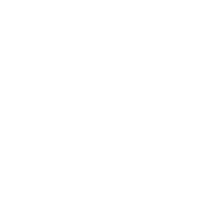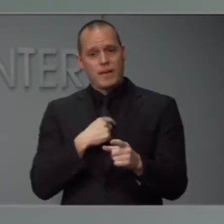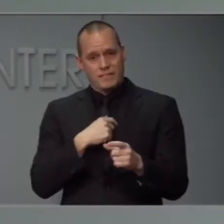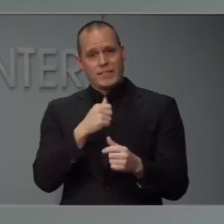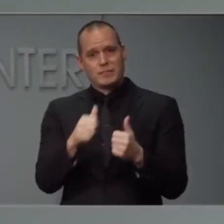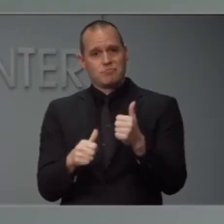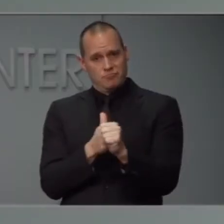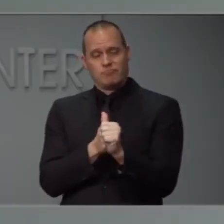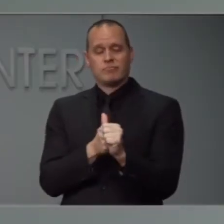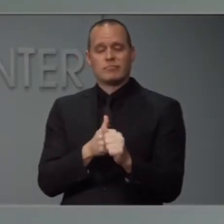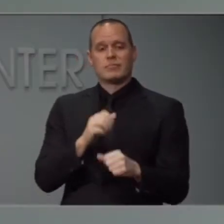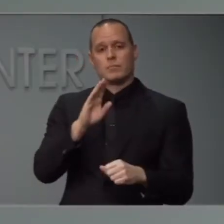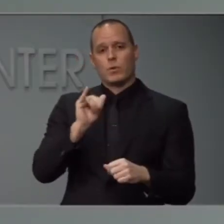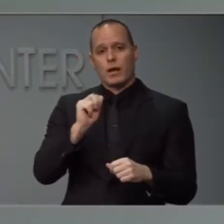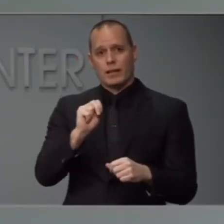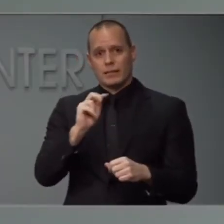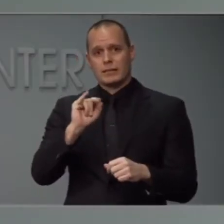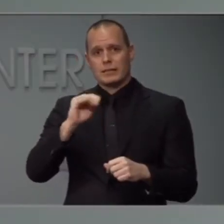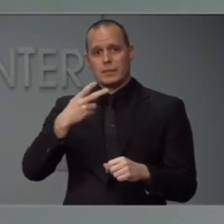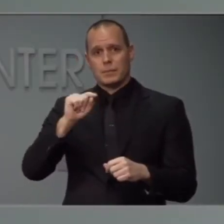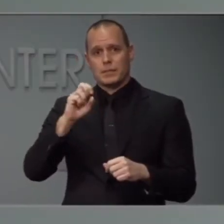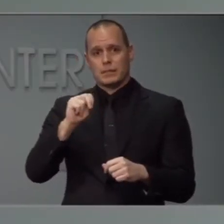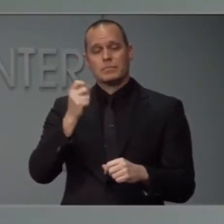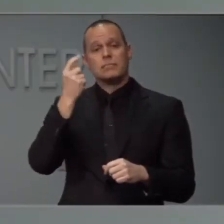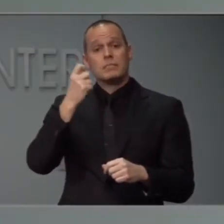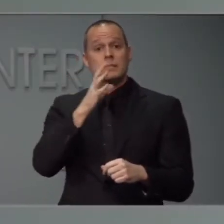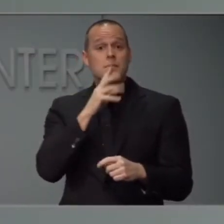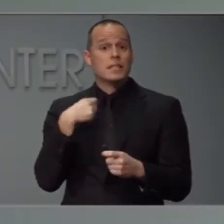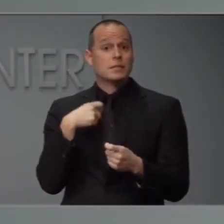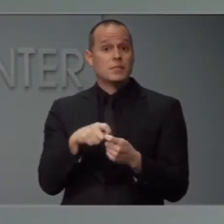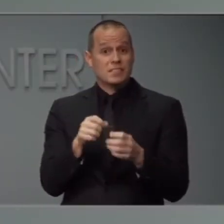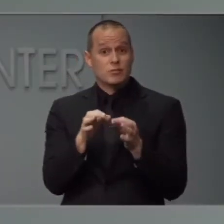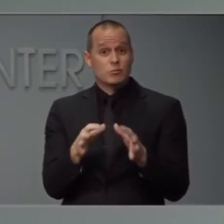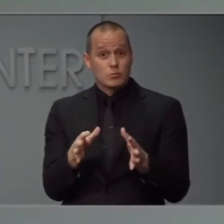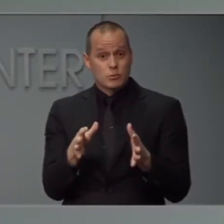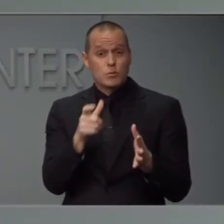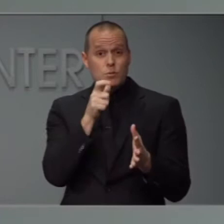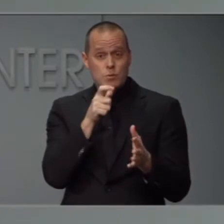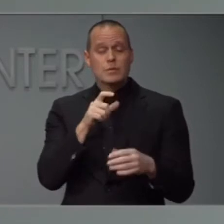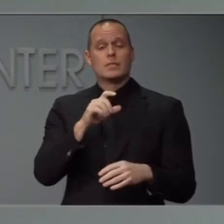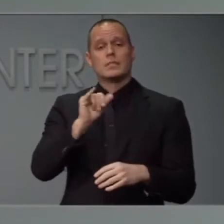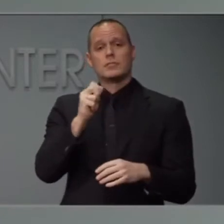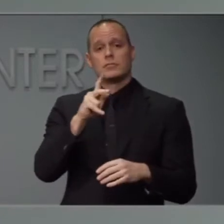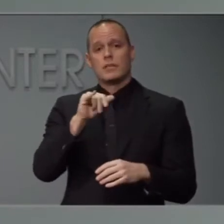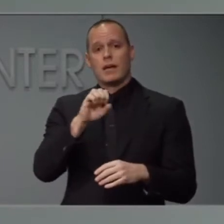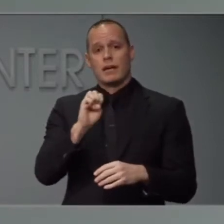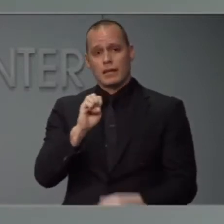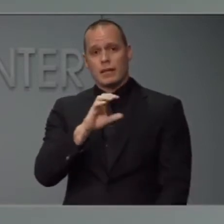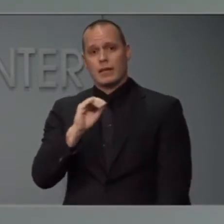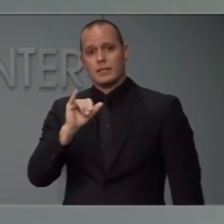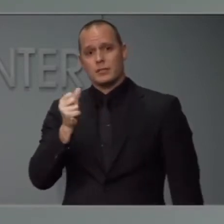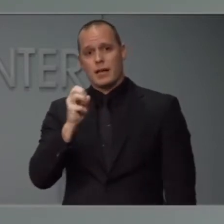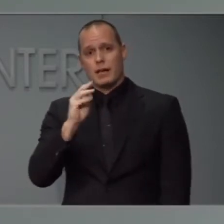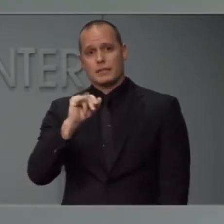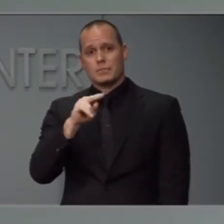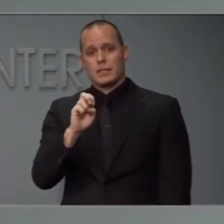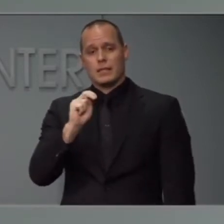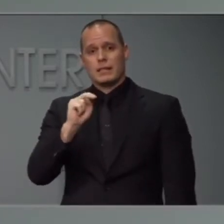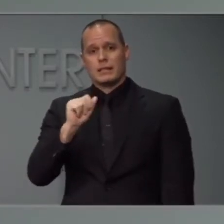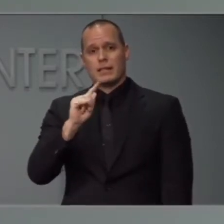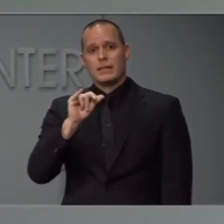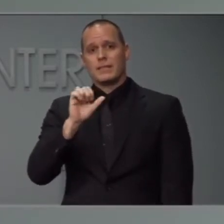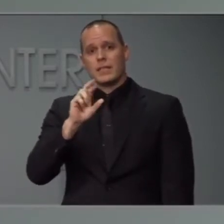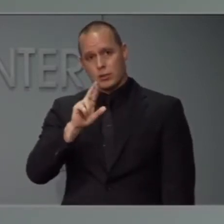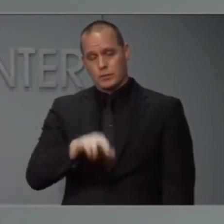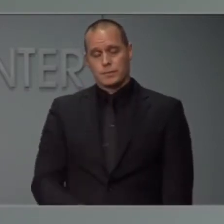by Brian Tipton and working behind the scenes are our Spanish interpreters Jackie and Jasmine Metivier.